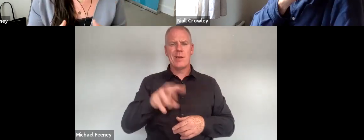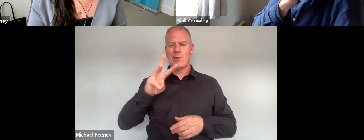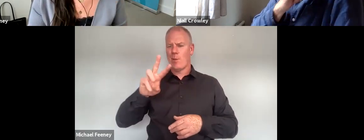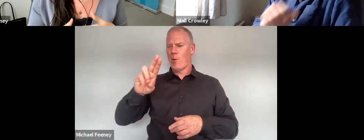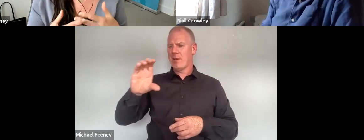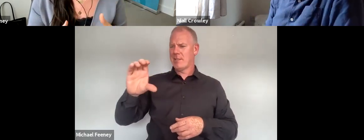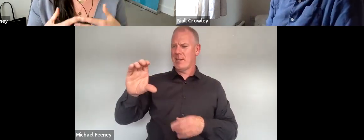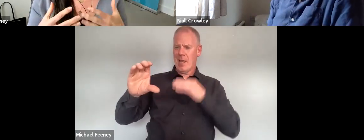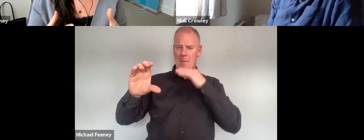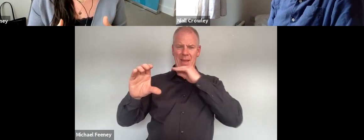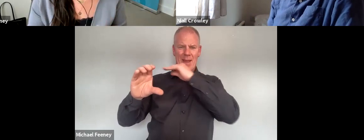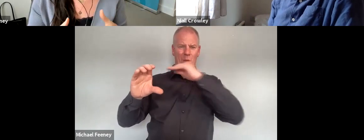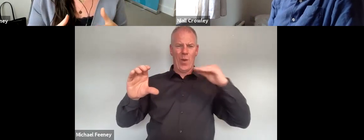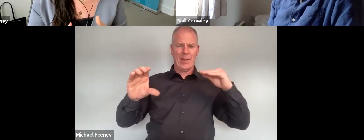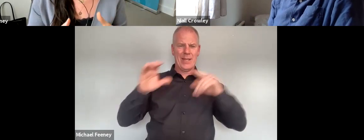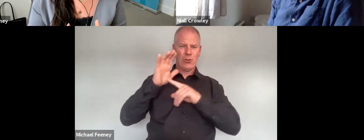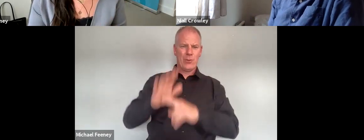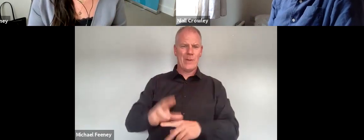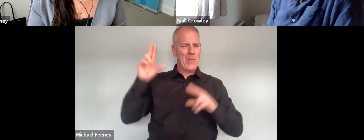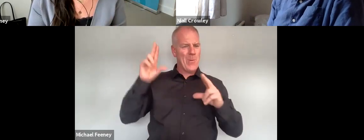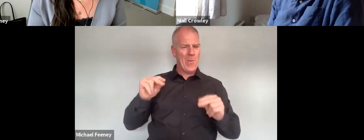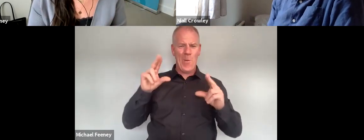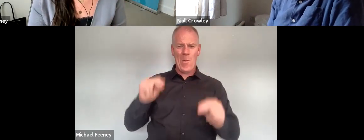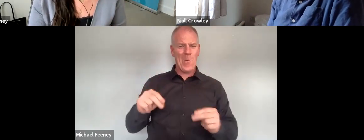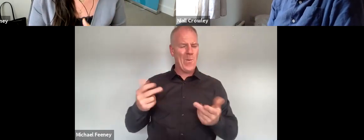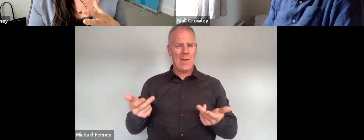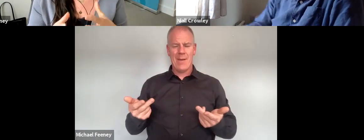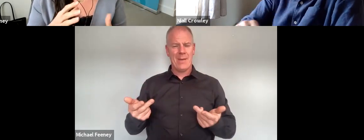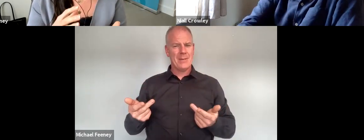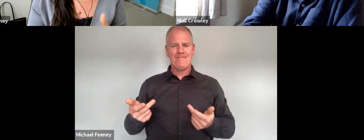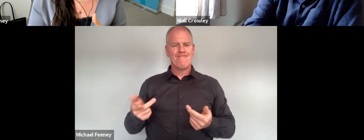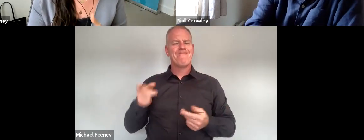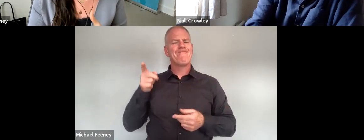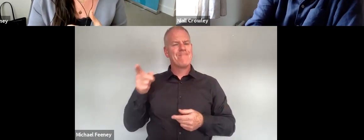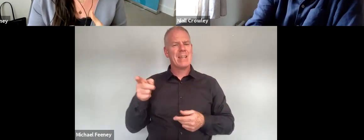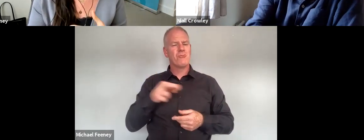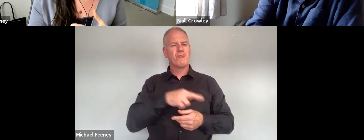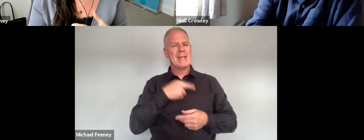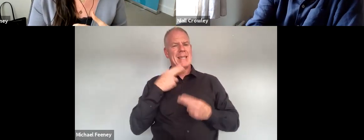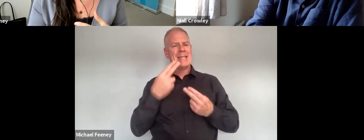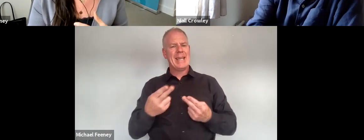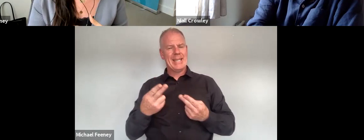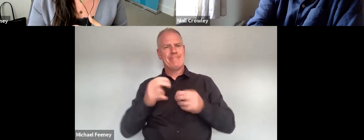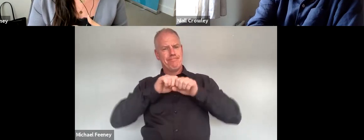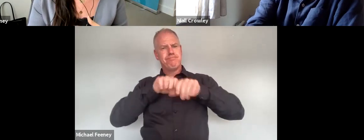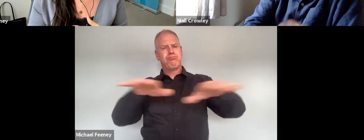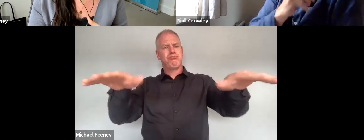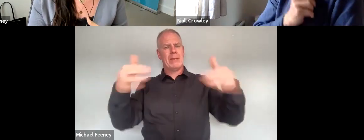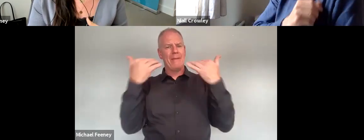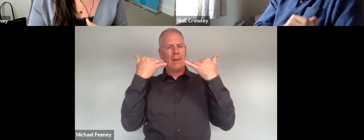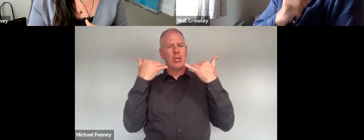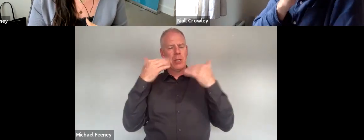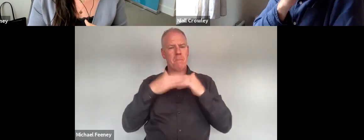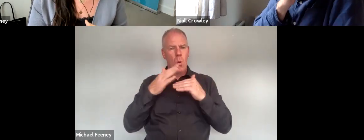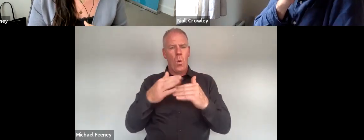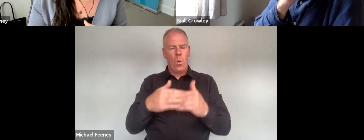capture the broader discriminatory equality issues that they face so I think that that really has to be looked at in terms of a good communication